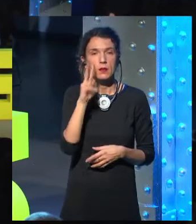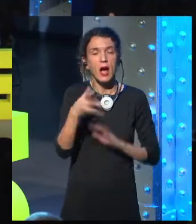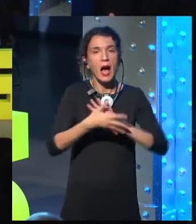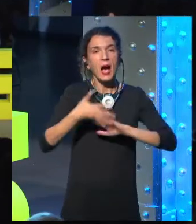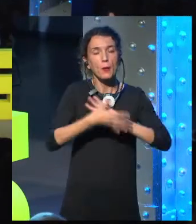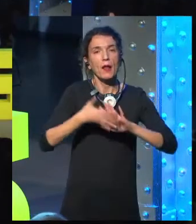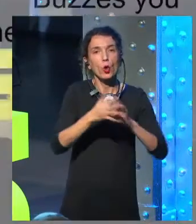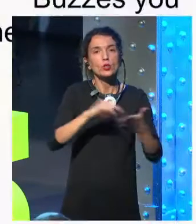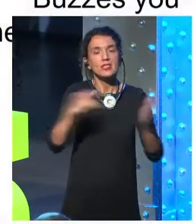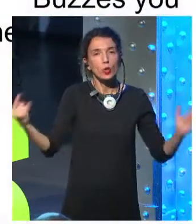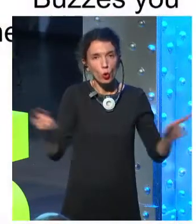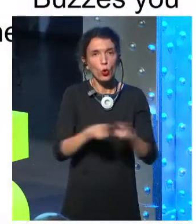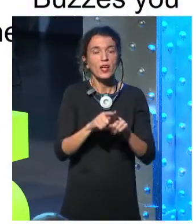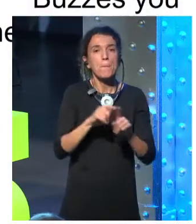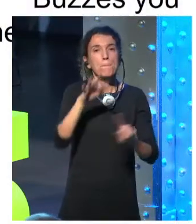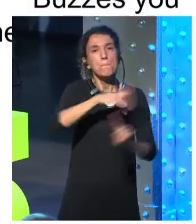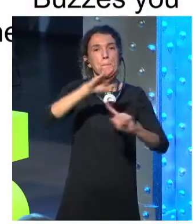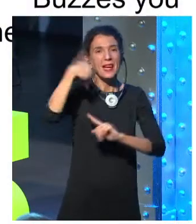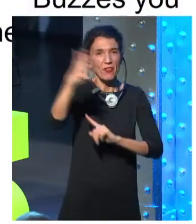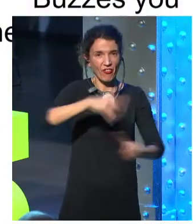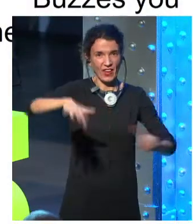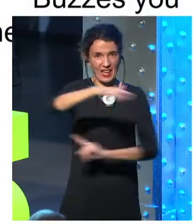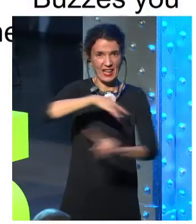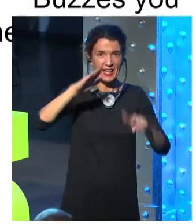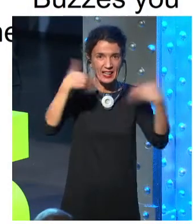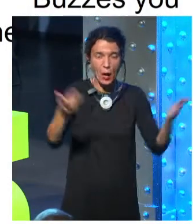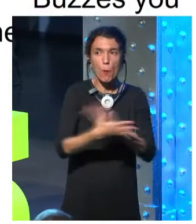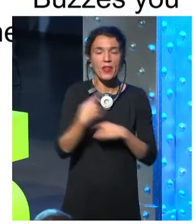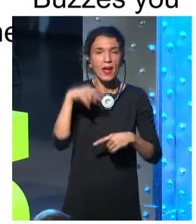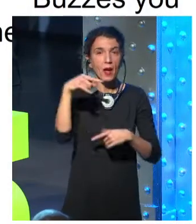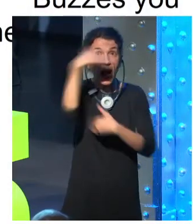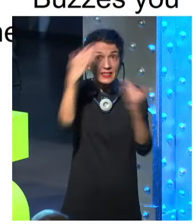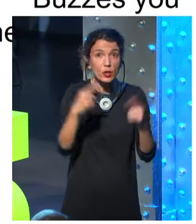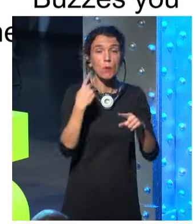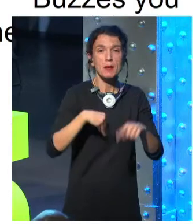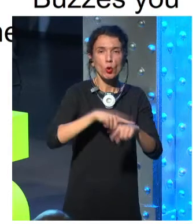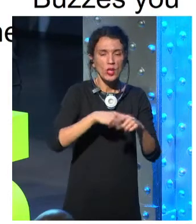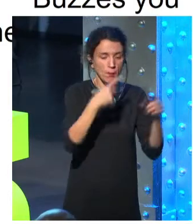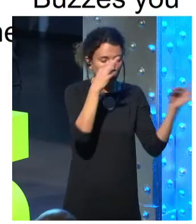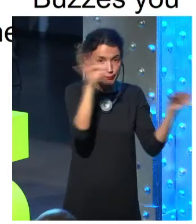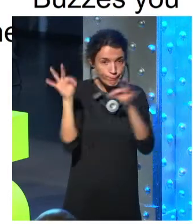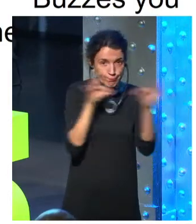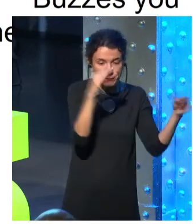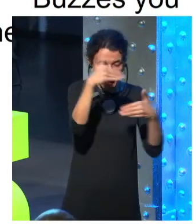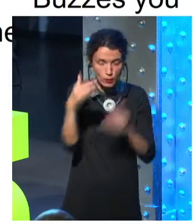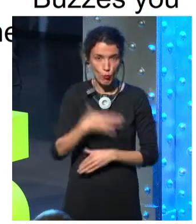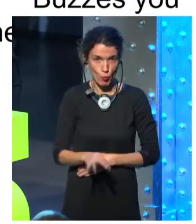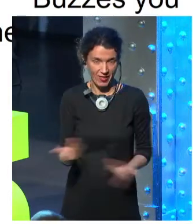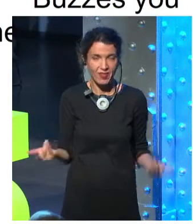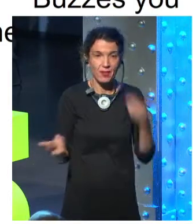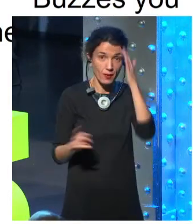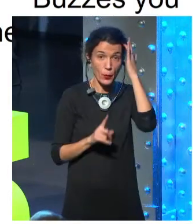silly example, but this is the luma back posture sensor. It just notices whenever you slouch. I see you sitting up for a street.